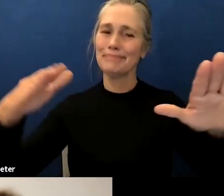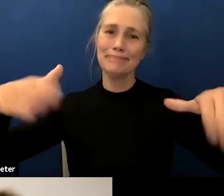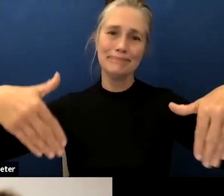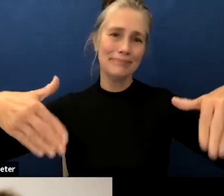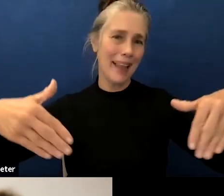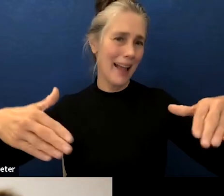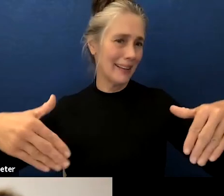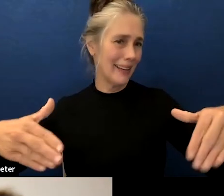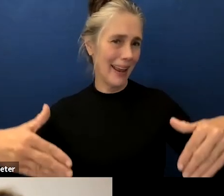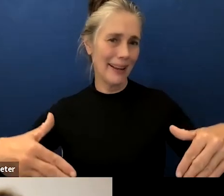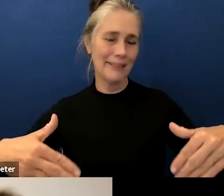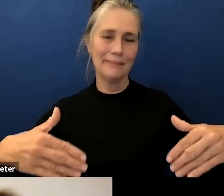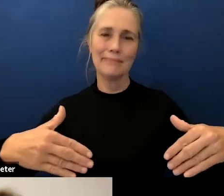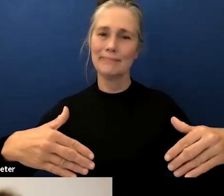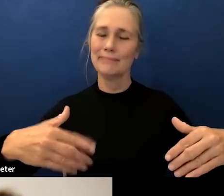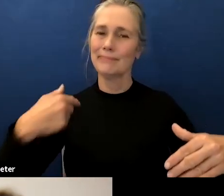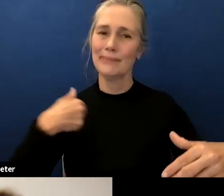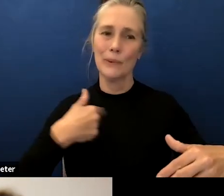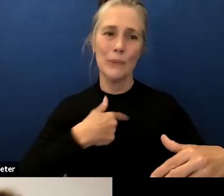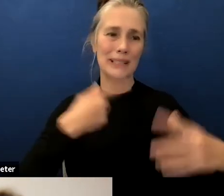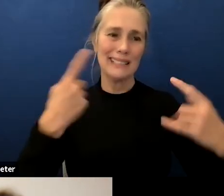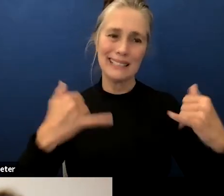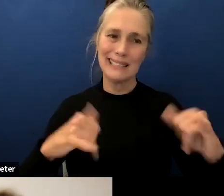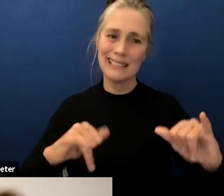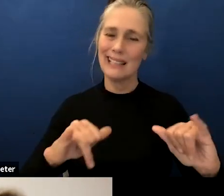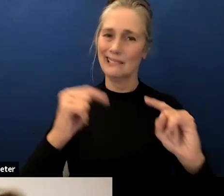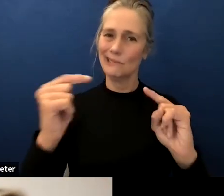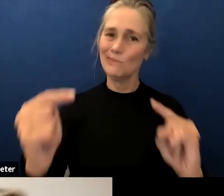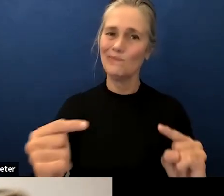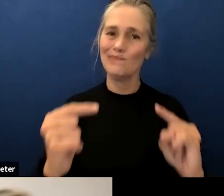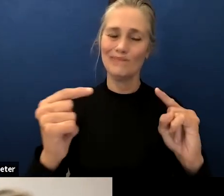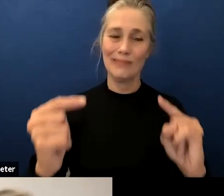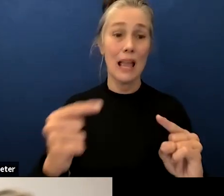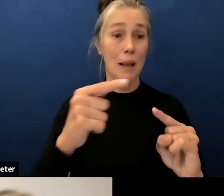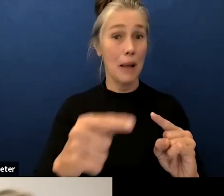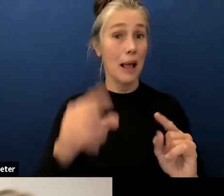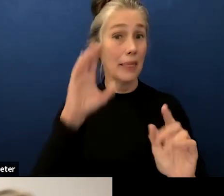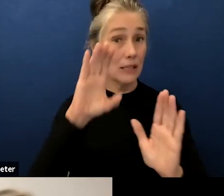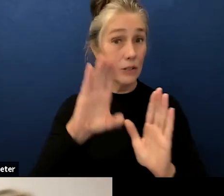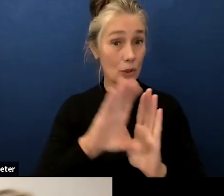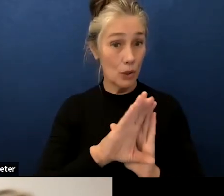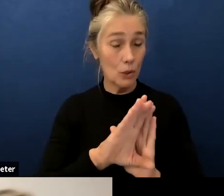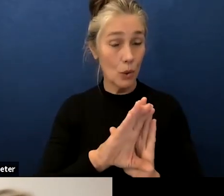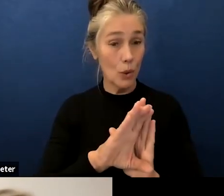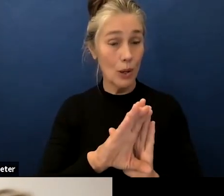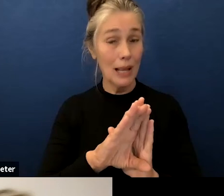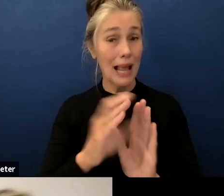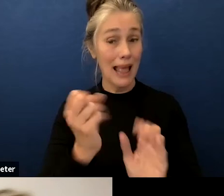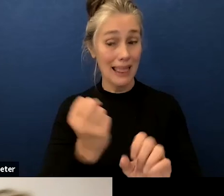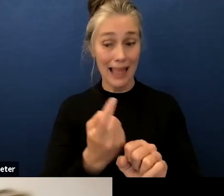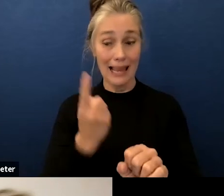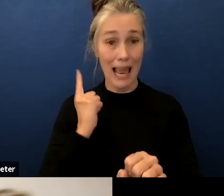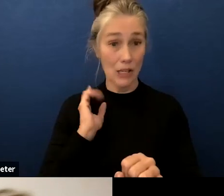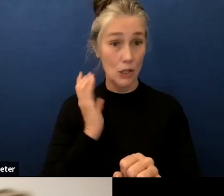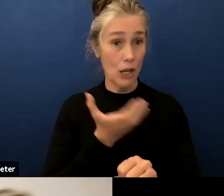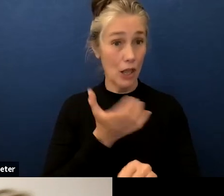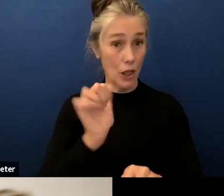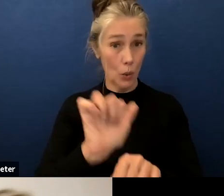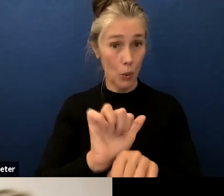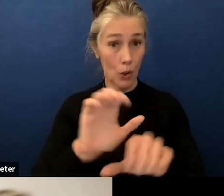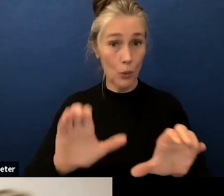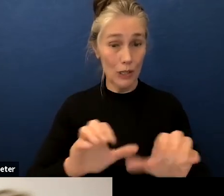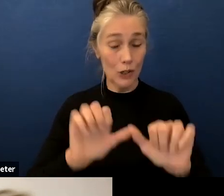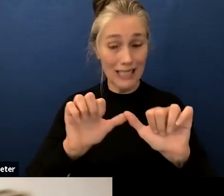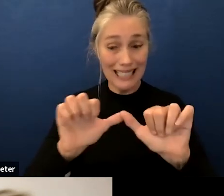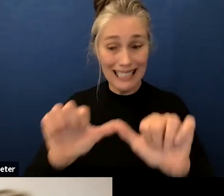students this graphic shows that the work we began engaging in last year and continue this year